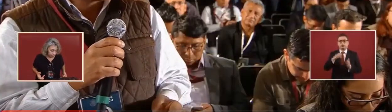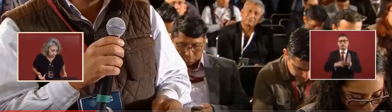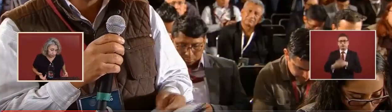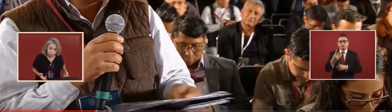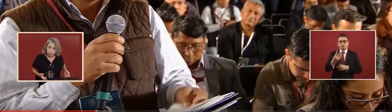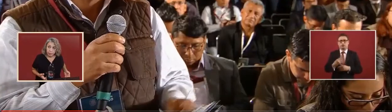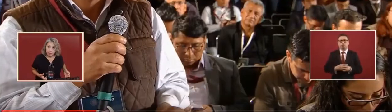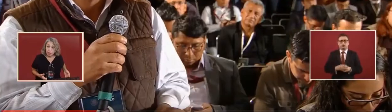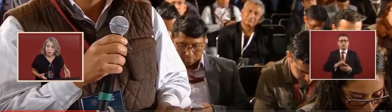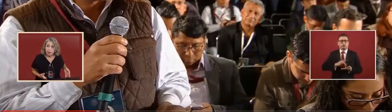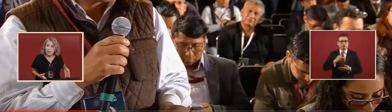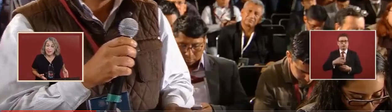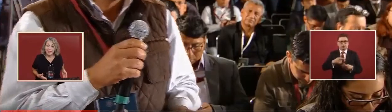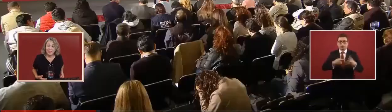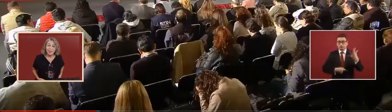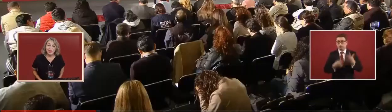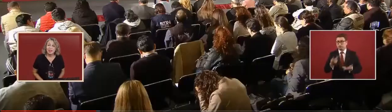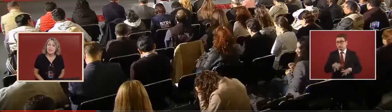That's a whole lot of questions.